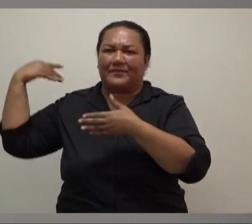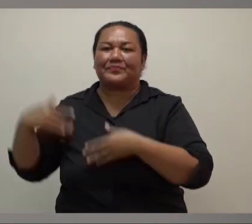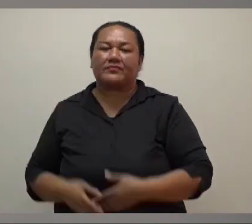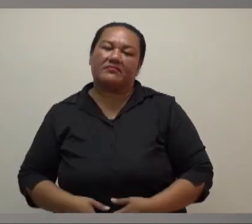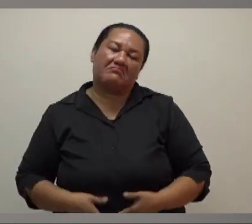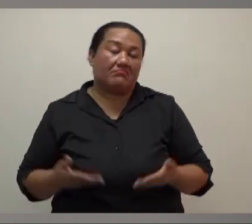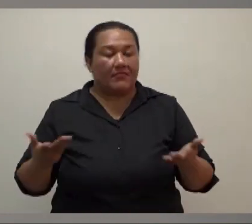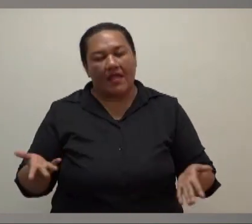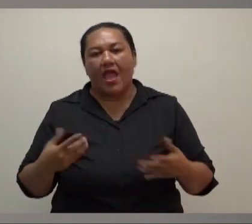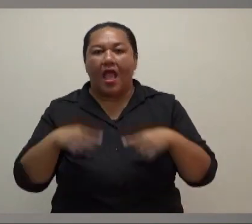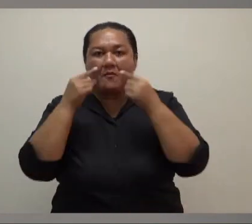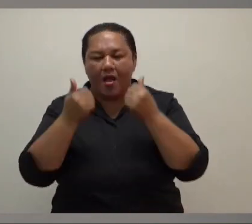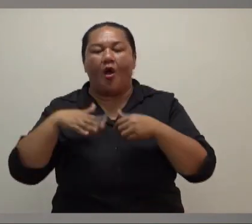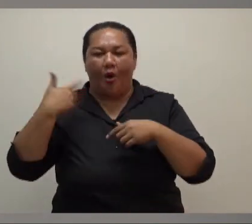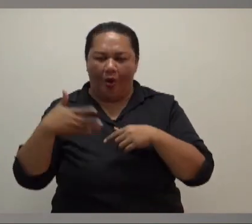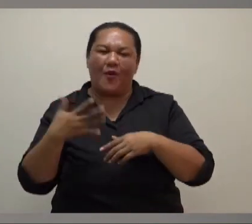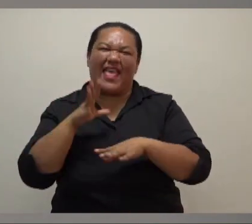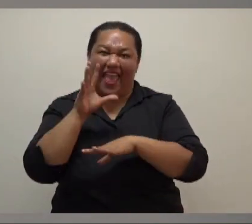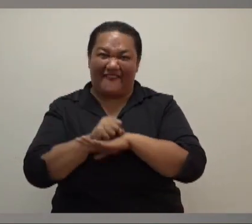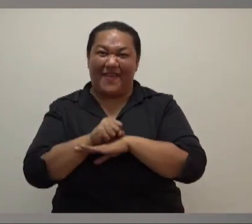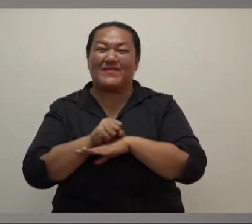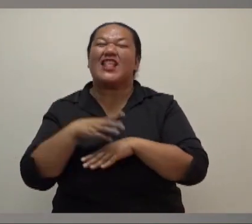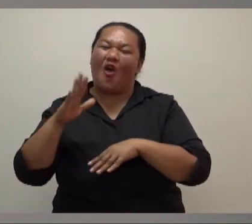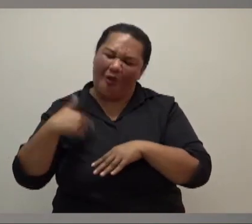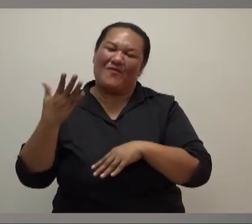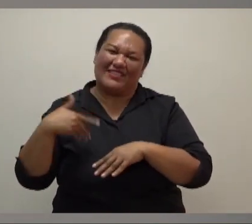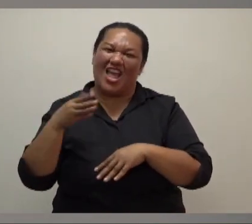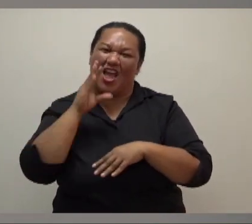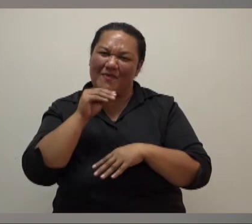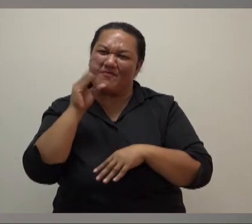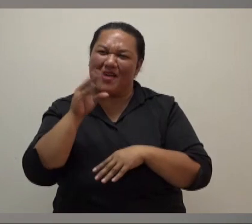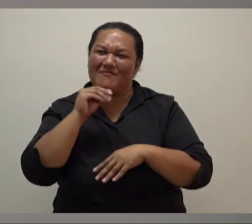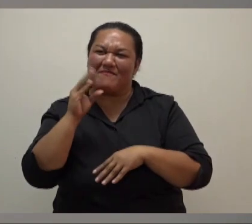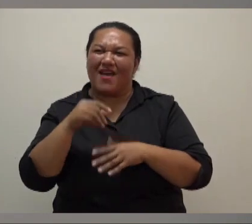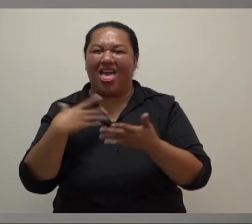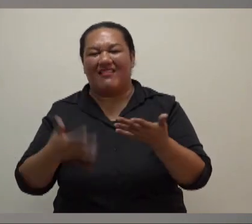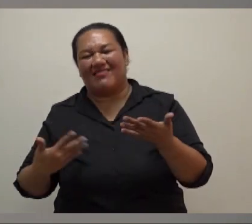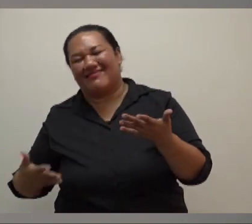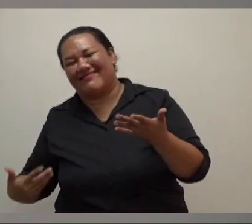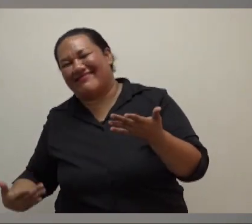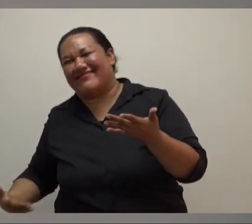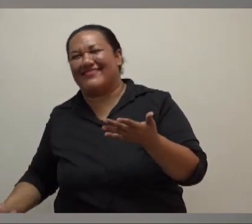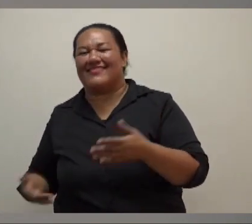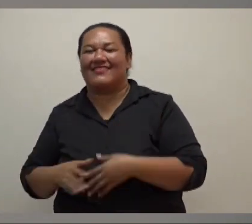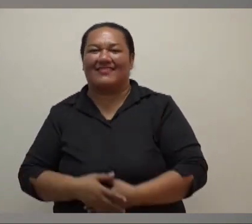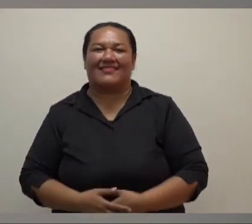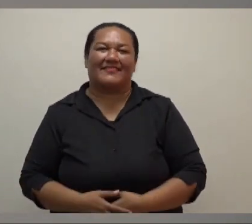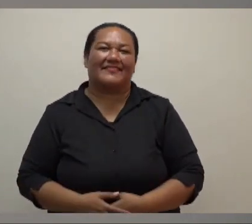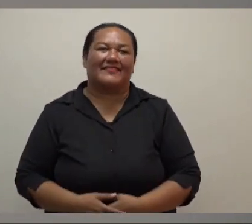talking a lot of nonsense nowadays. I think he's trying to get a lot of traction, as I said. He's made some really superfluous comments. He did not